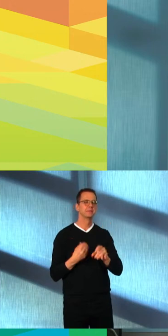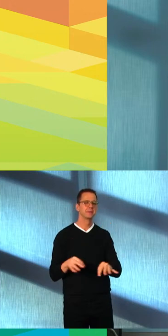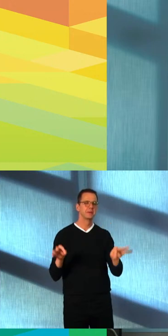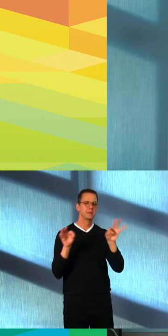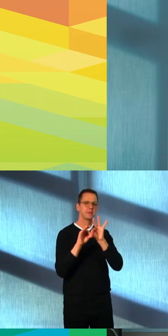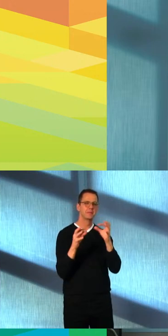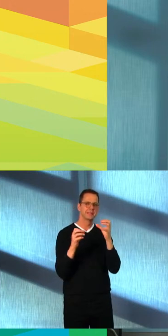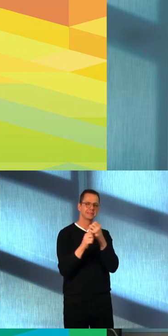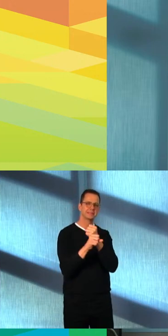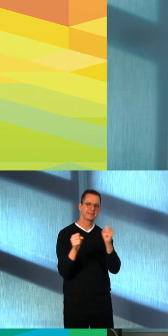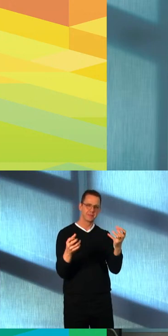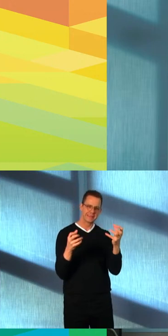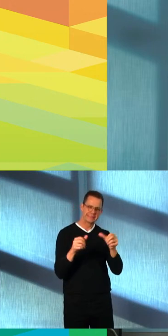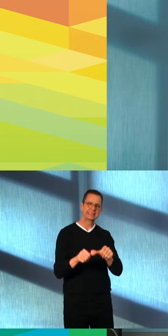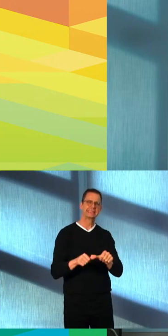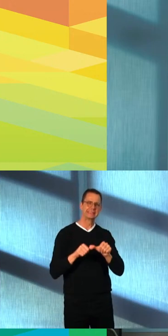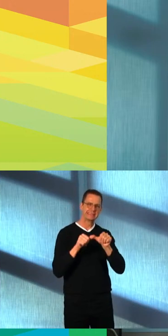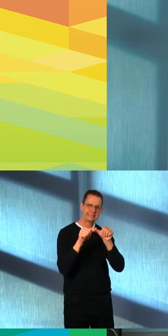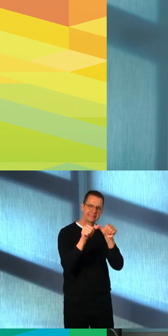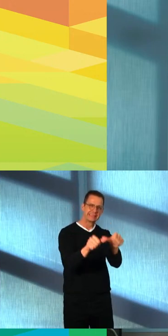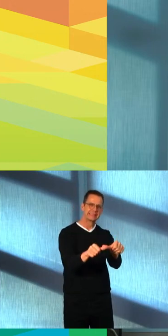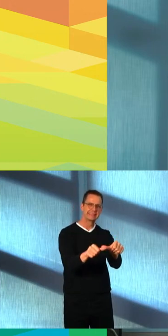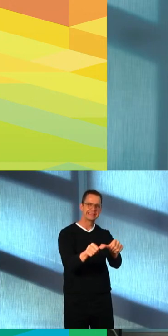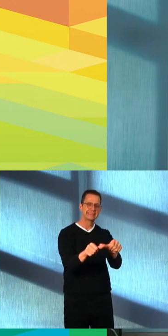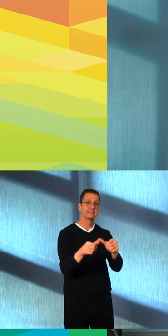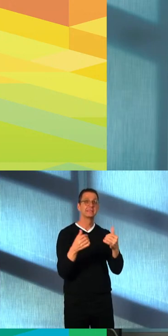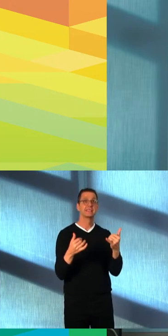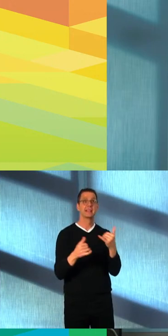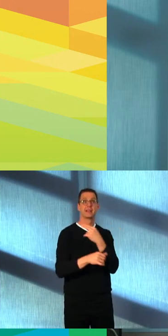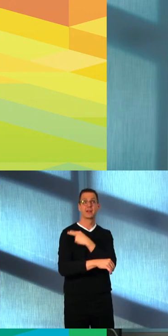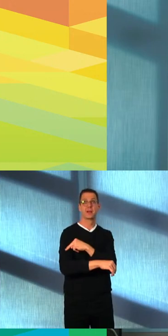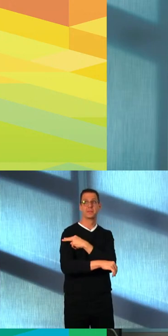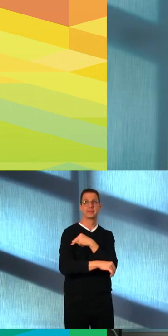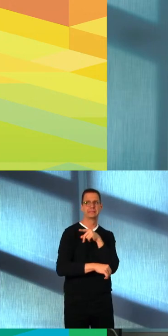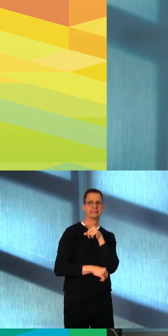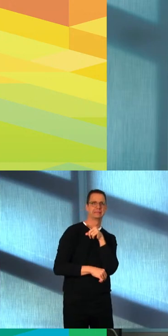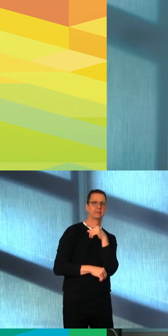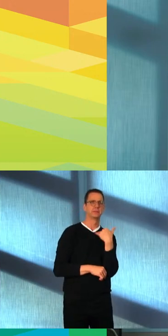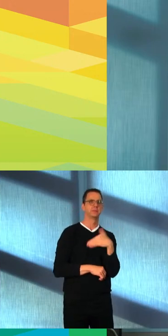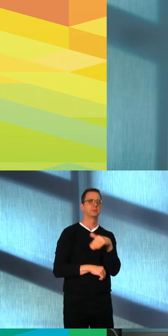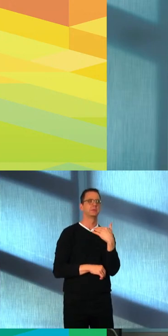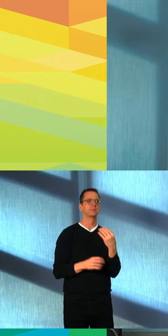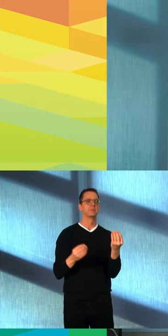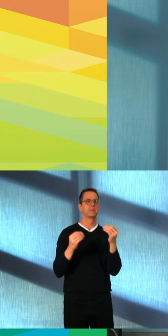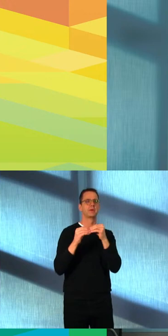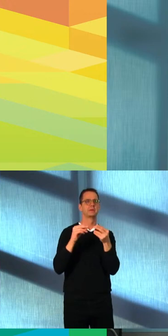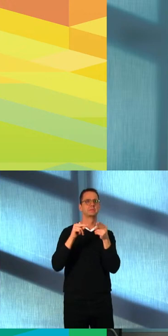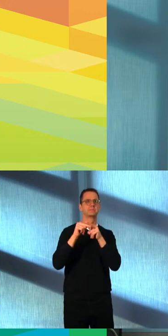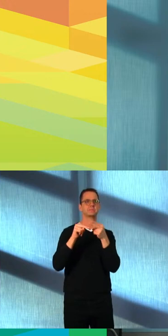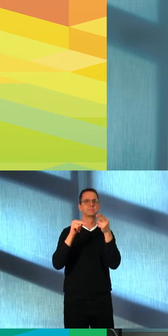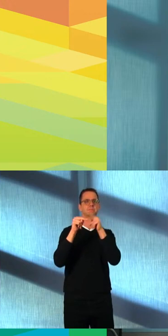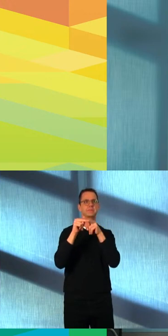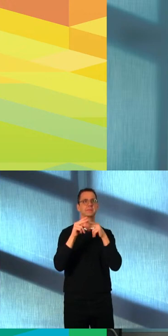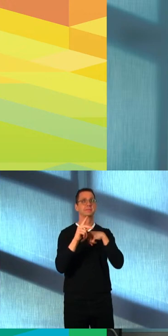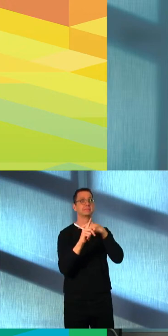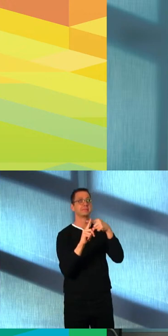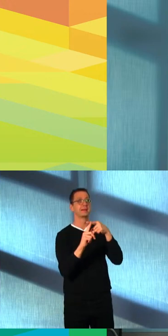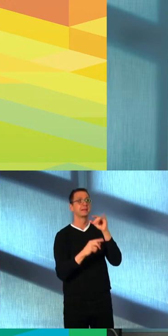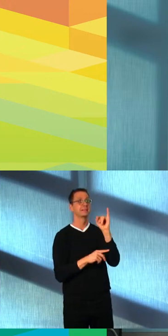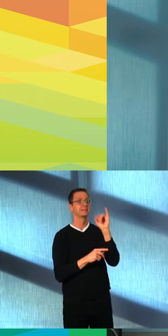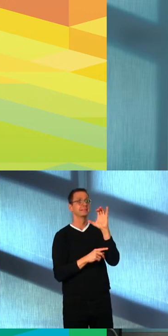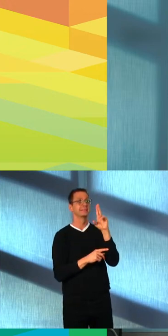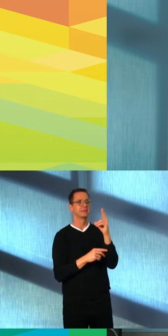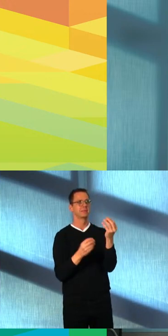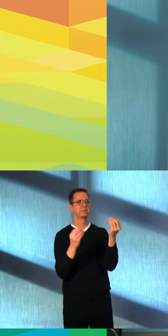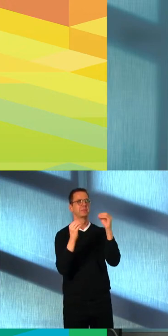overworked and exhausted. Frontline workers, including our colleagues here at the City, are continuing to risk their well-being